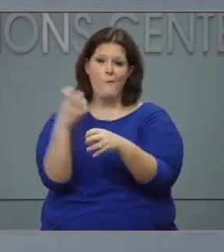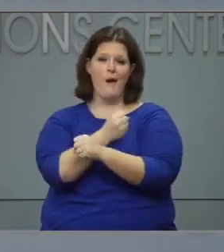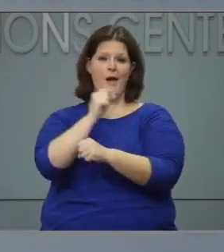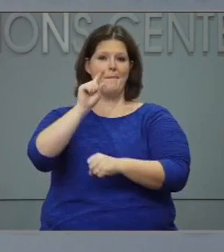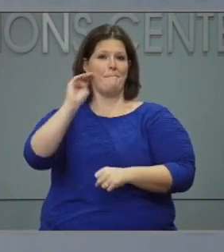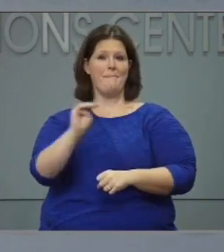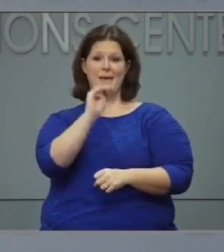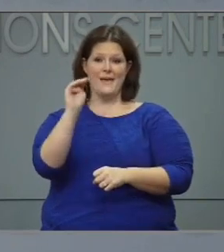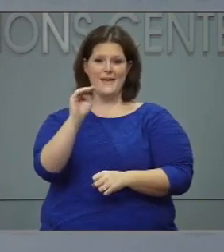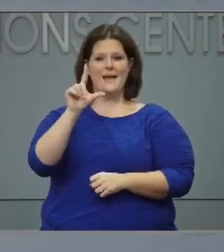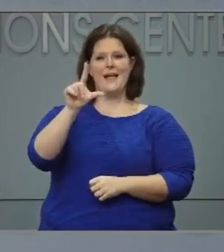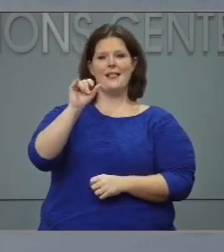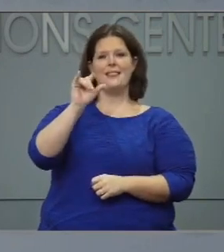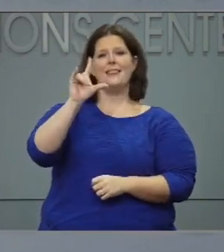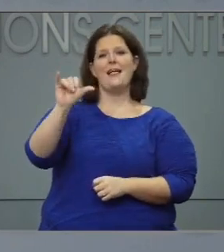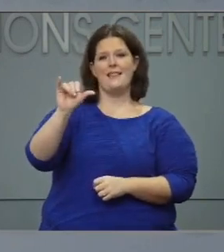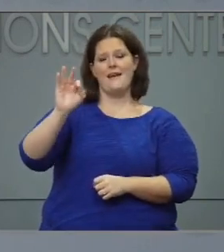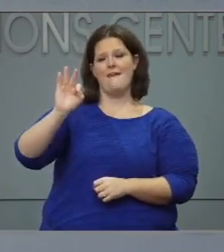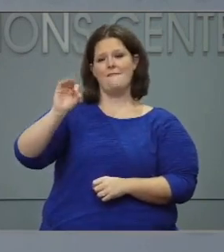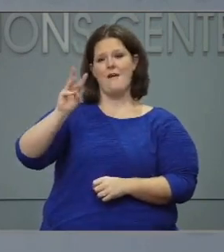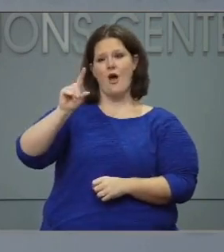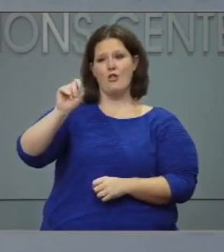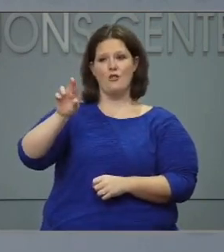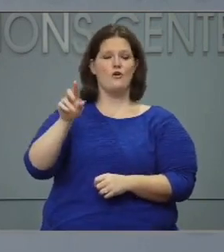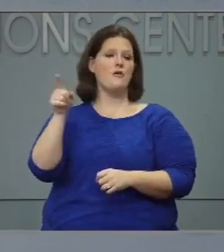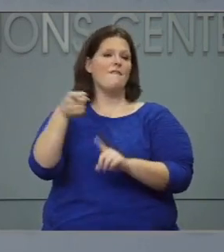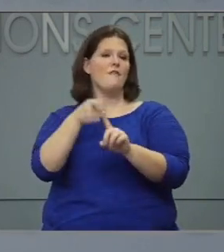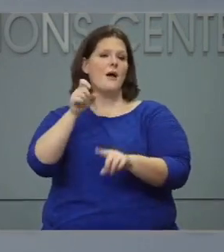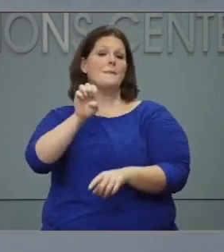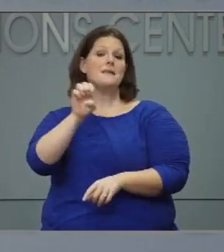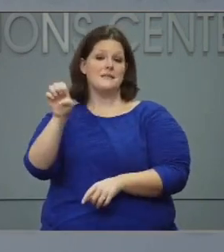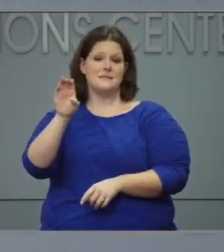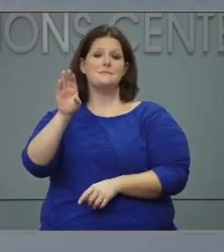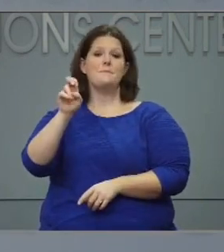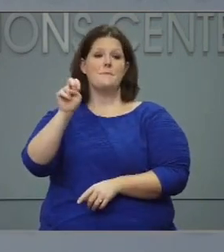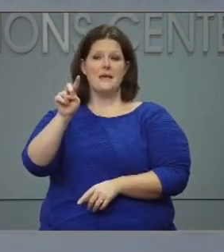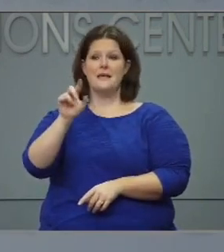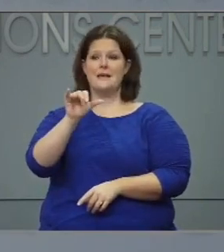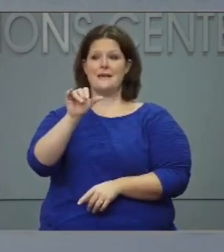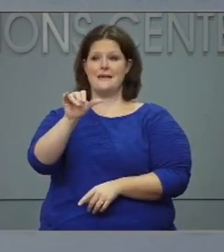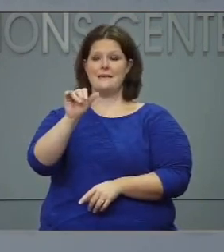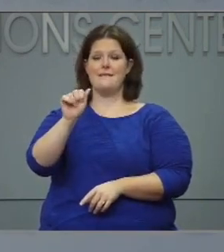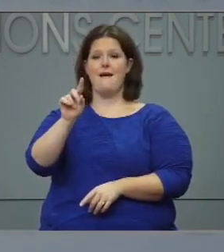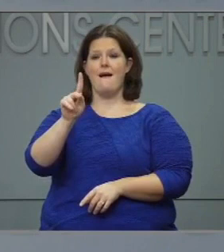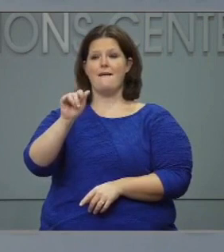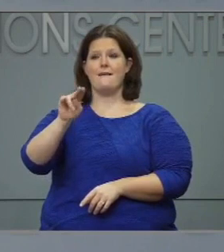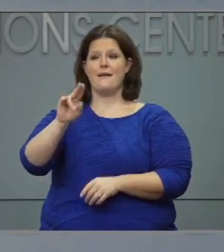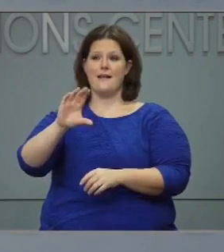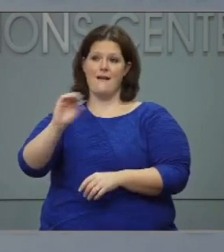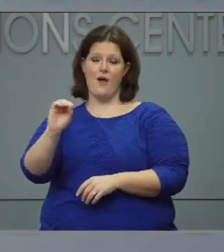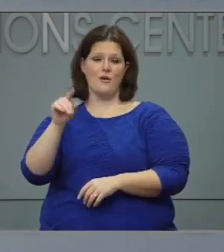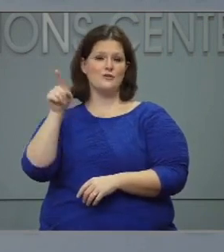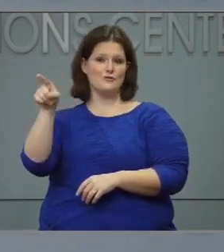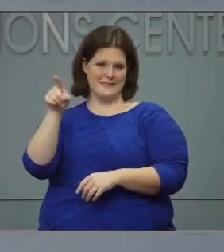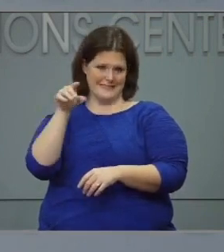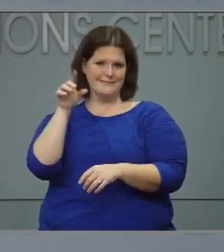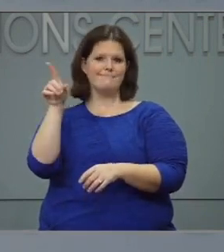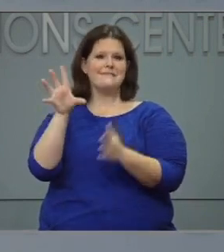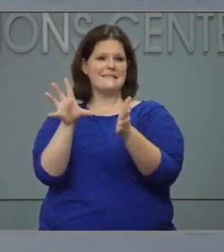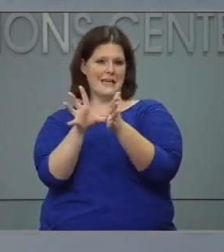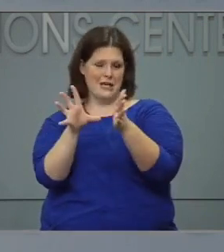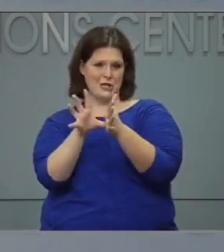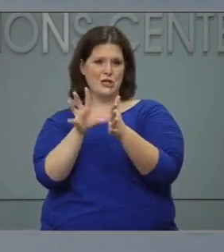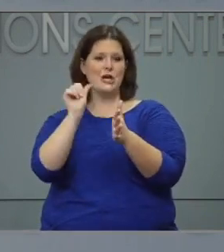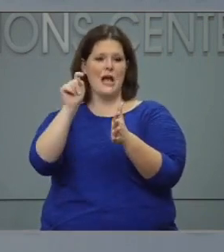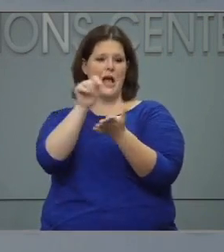who's from East Bend in Yadkin County. She's in her senior year at North Carolina State University and Lily